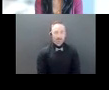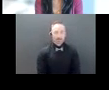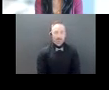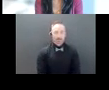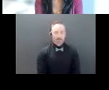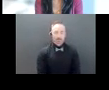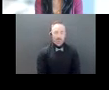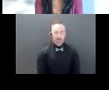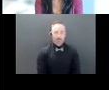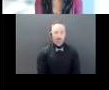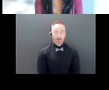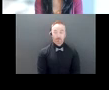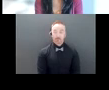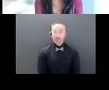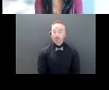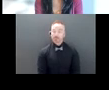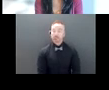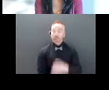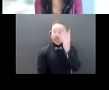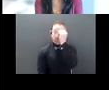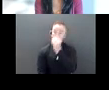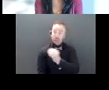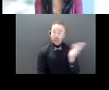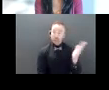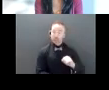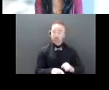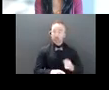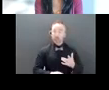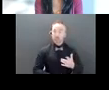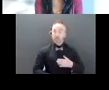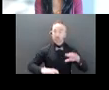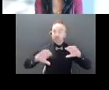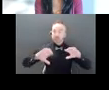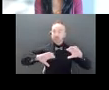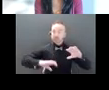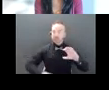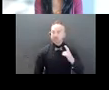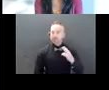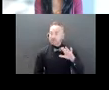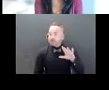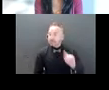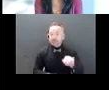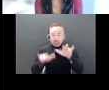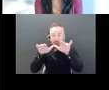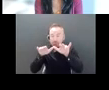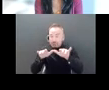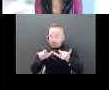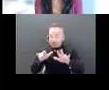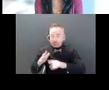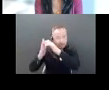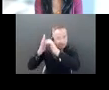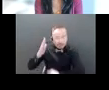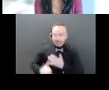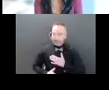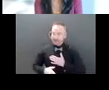As well as to let everyone know, please keep the chat box flowing with any comments during the webinar. But we'd